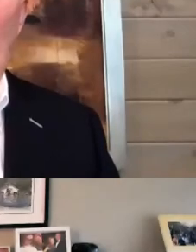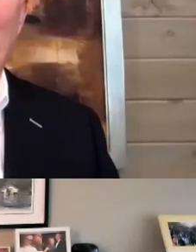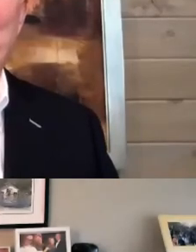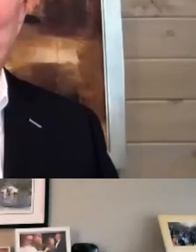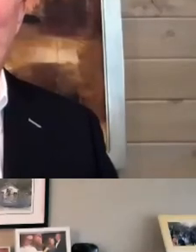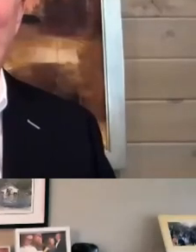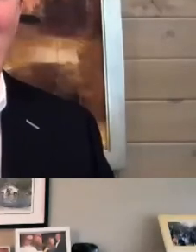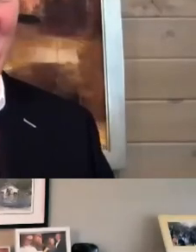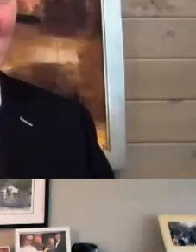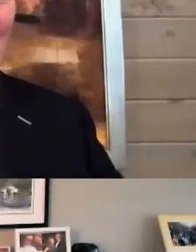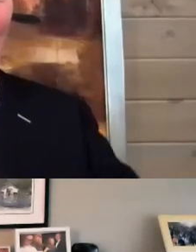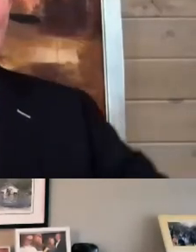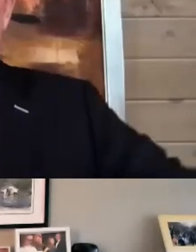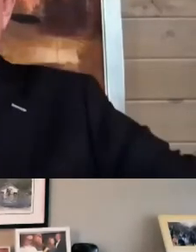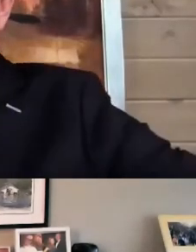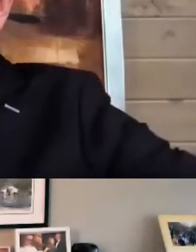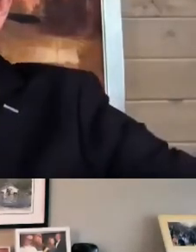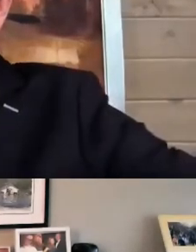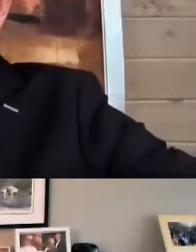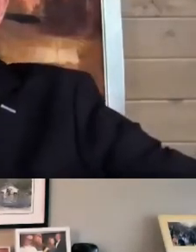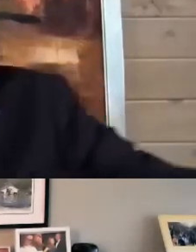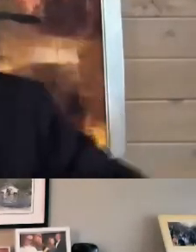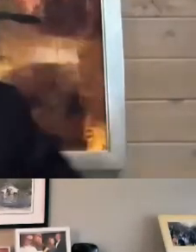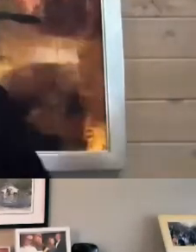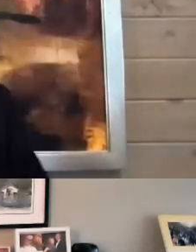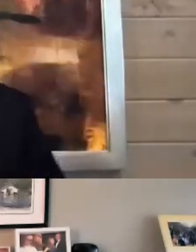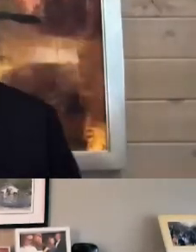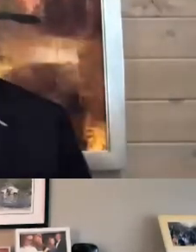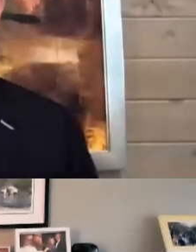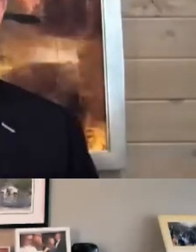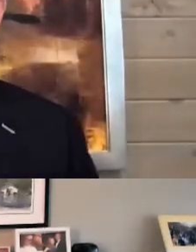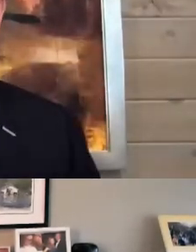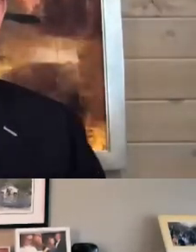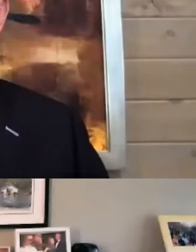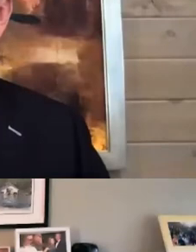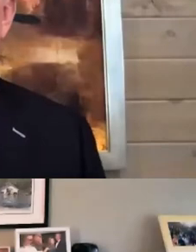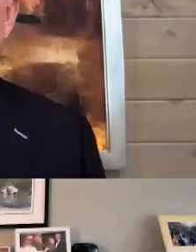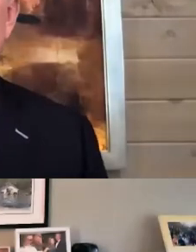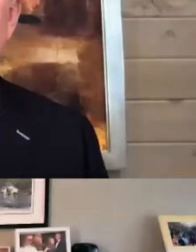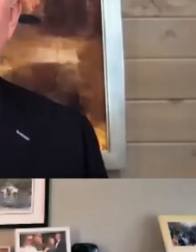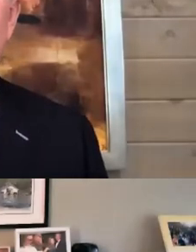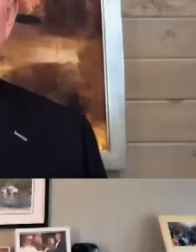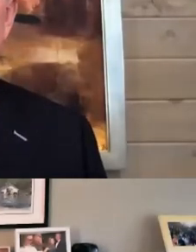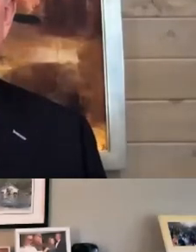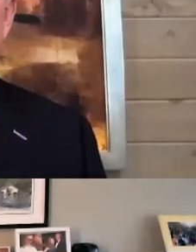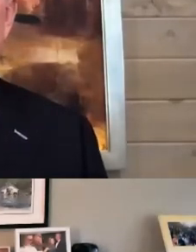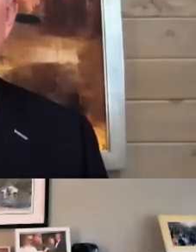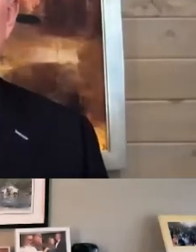Well, I, it's, I don't know if I have a whole lot to add to that. I think you covered it pretty darn well, Jen, that,